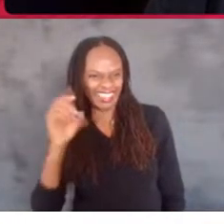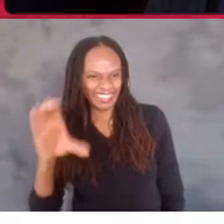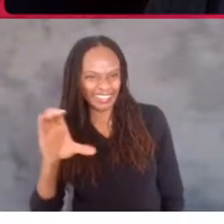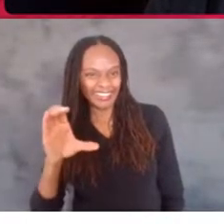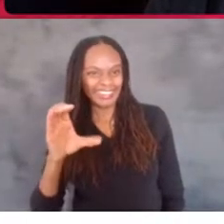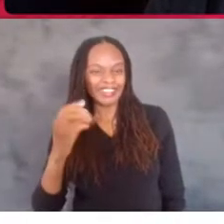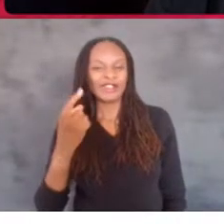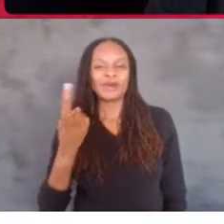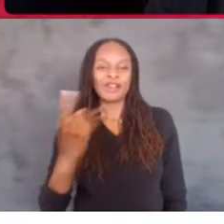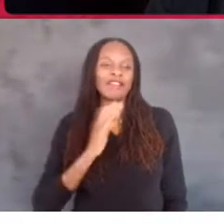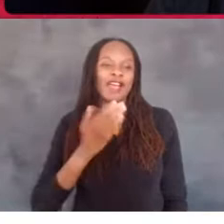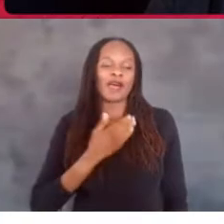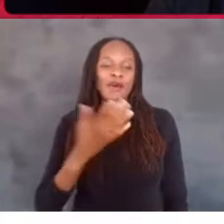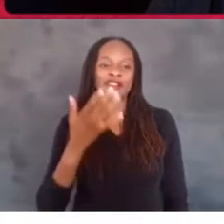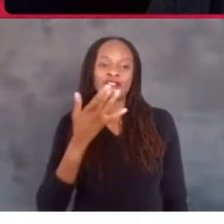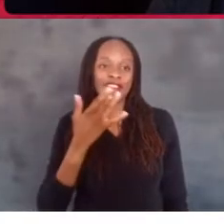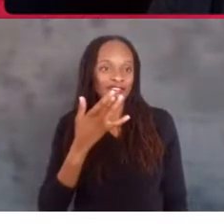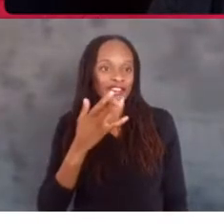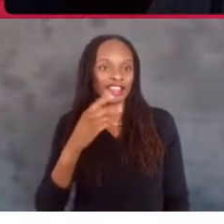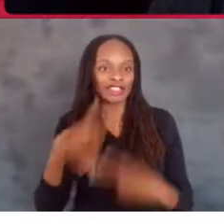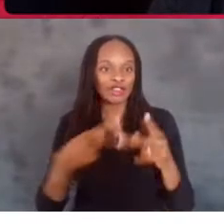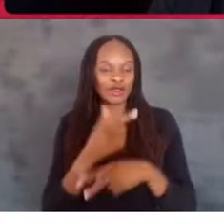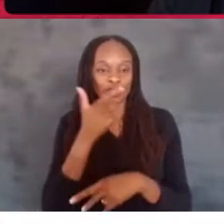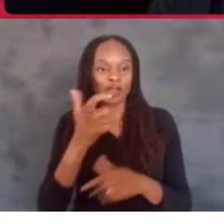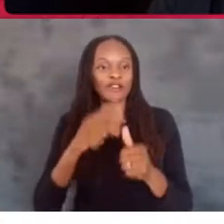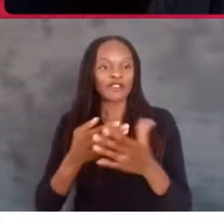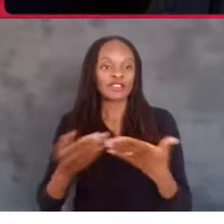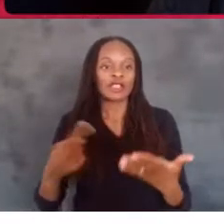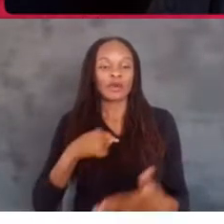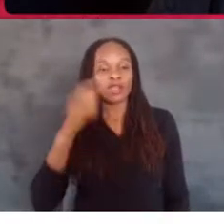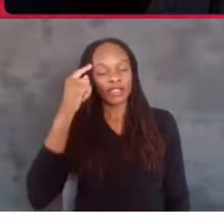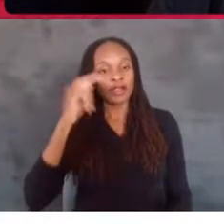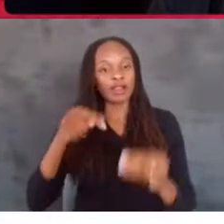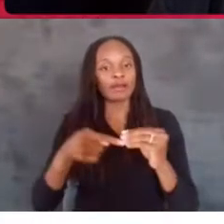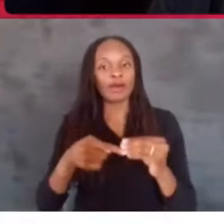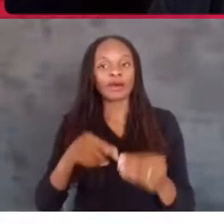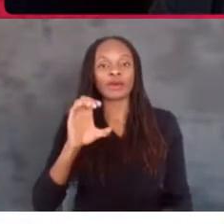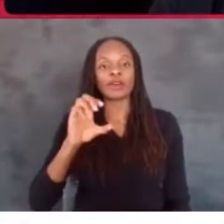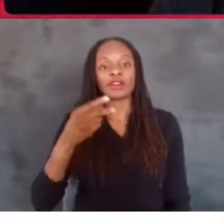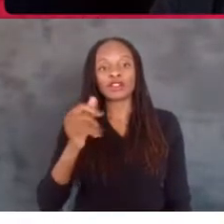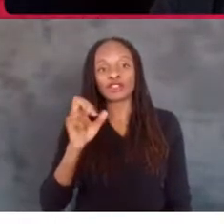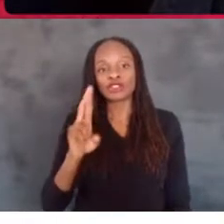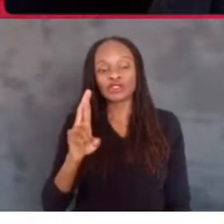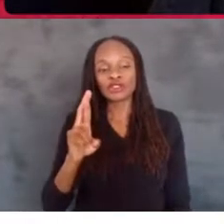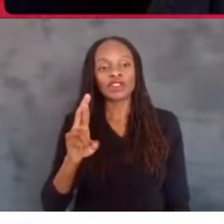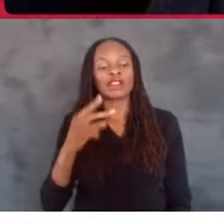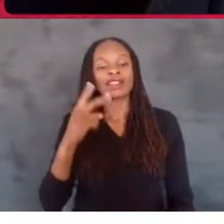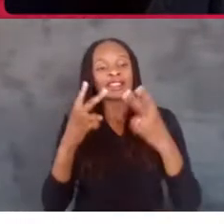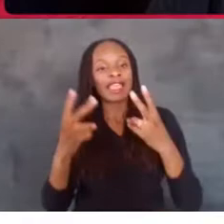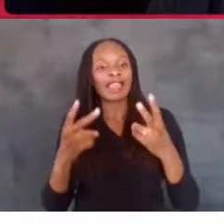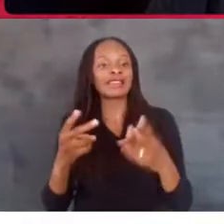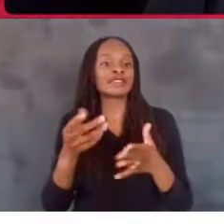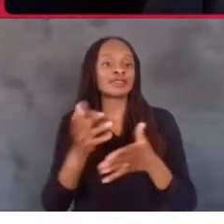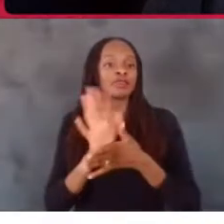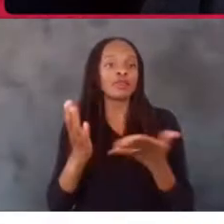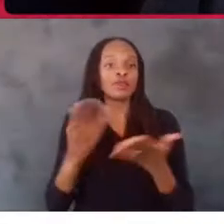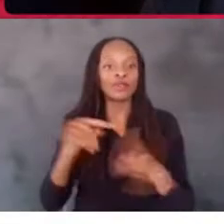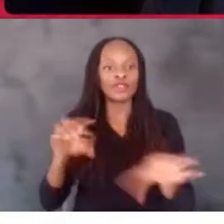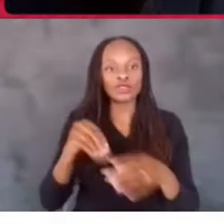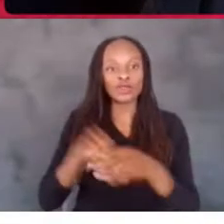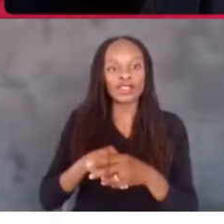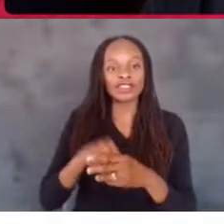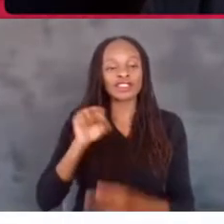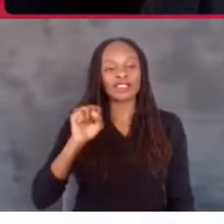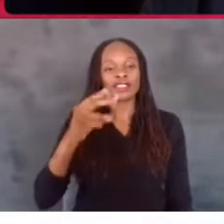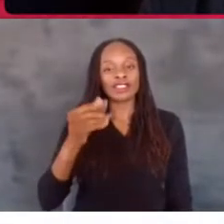so the first thing we thought of is like Christopher Guest movies, what we do in the shadows, those sorts of things. And we thought, well, what can